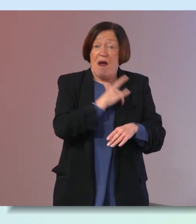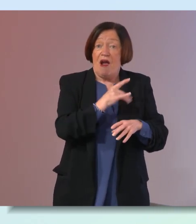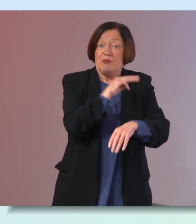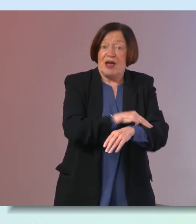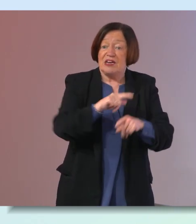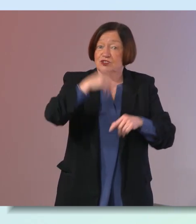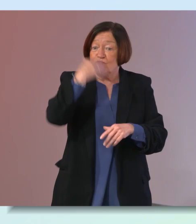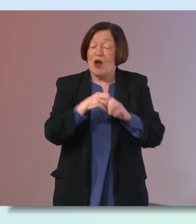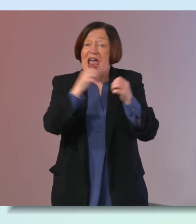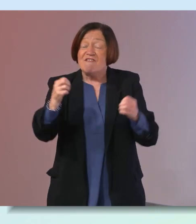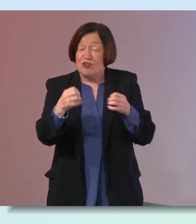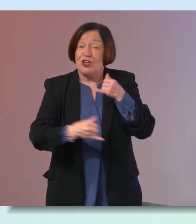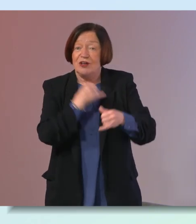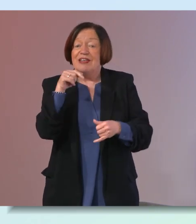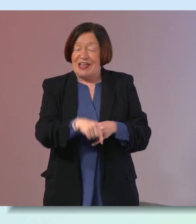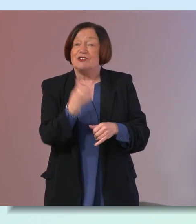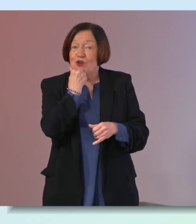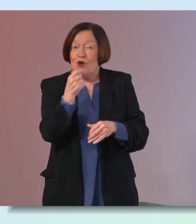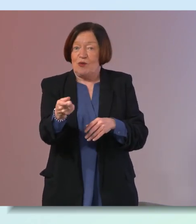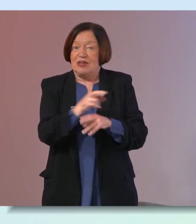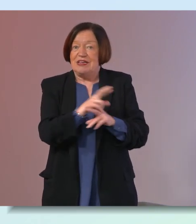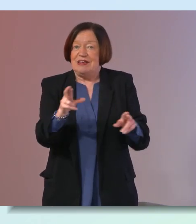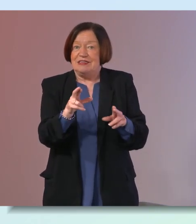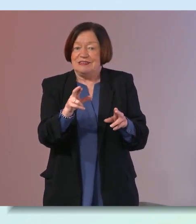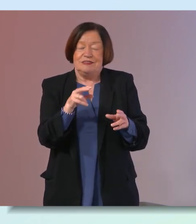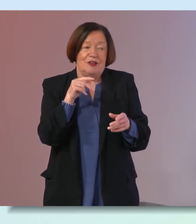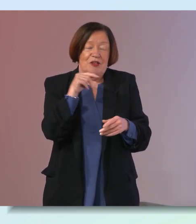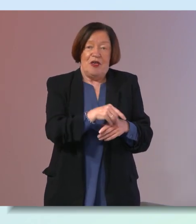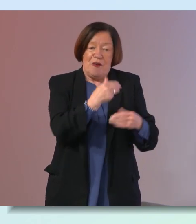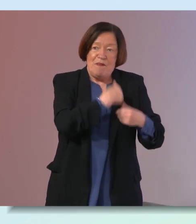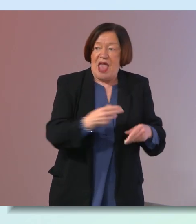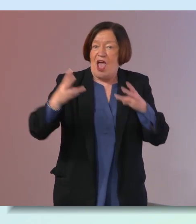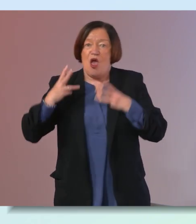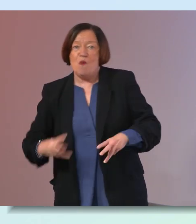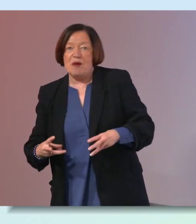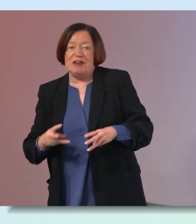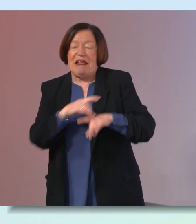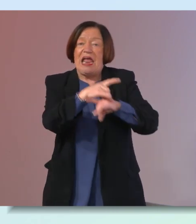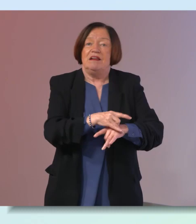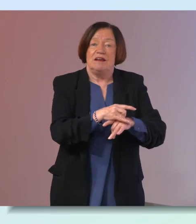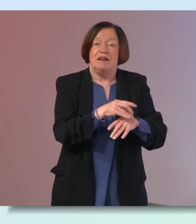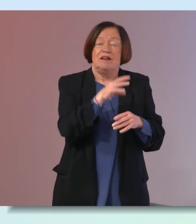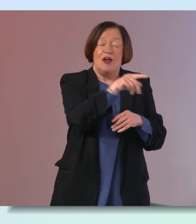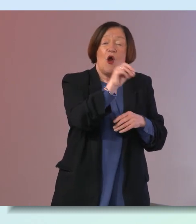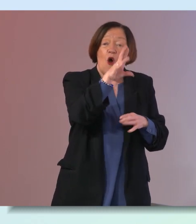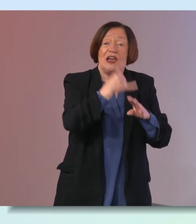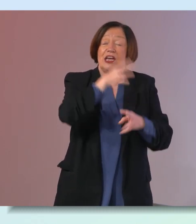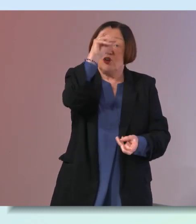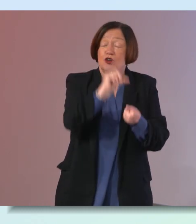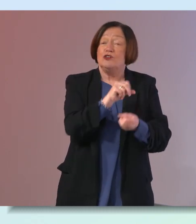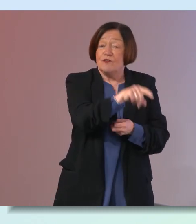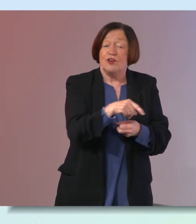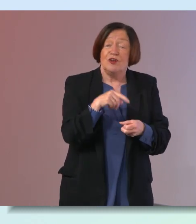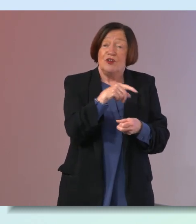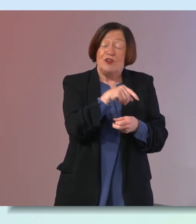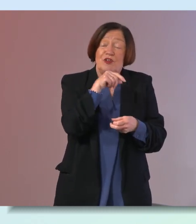and stroke every year so that is the stat it is not an exclusive male disease orna i suppose in conclusion for you as well the